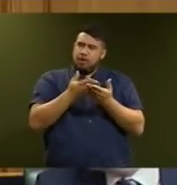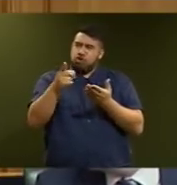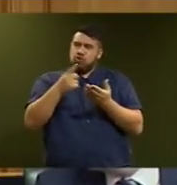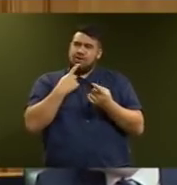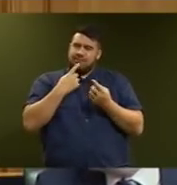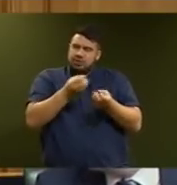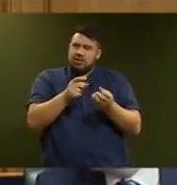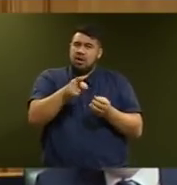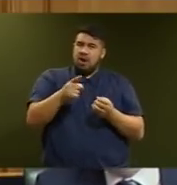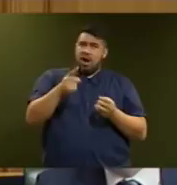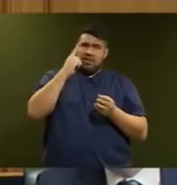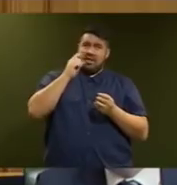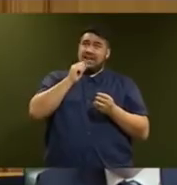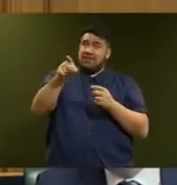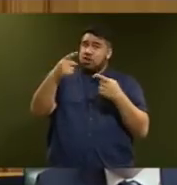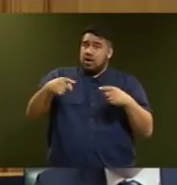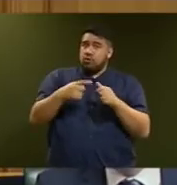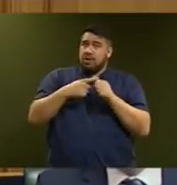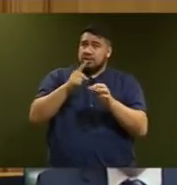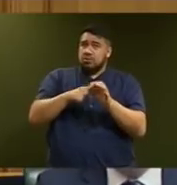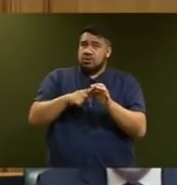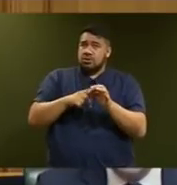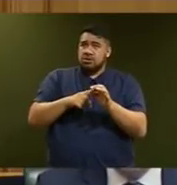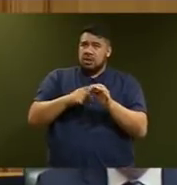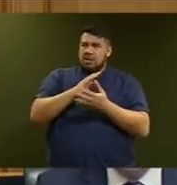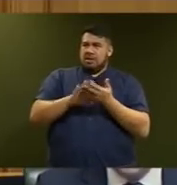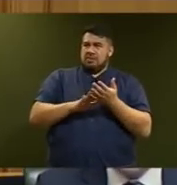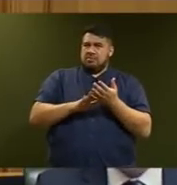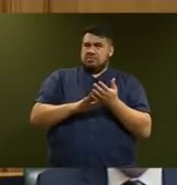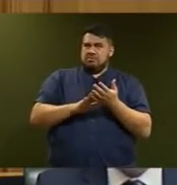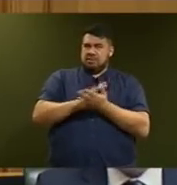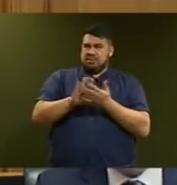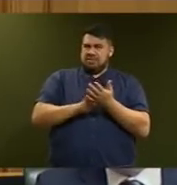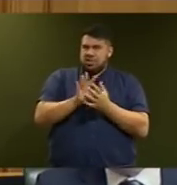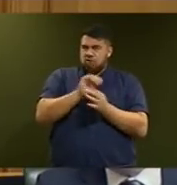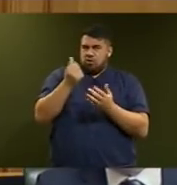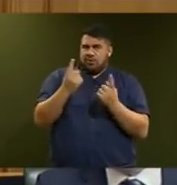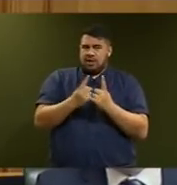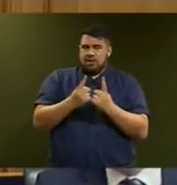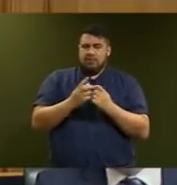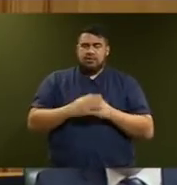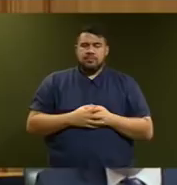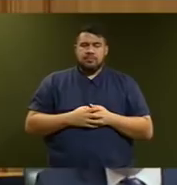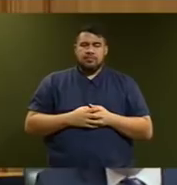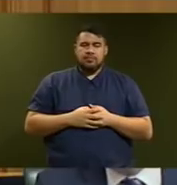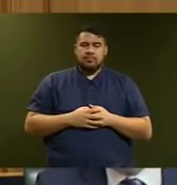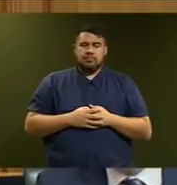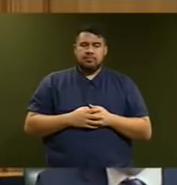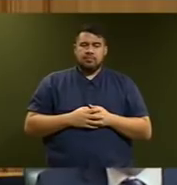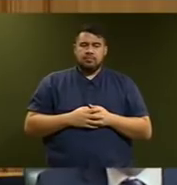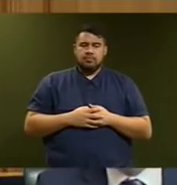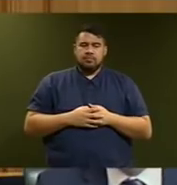Executive. And, if I may, while I'm on my feet, given that there were four interjections and we're slightly shorter supplementaries for the next question,